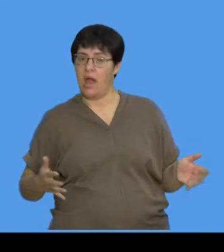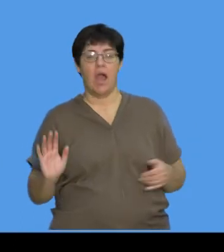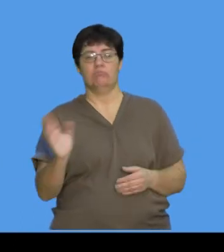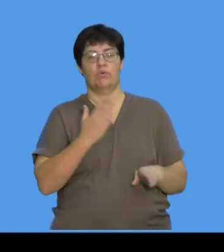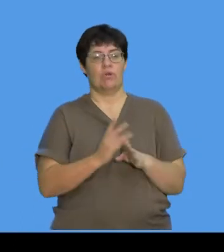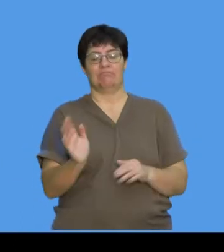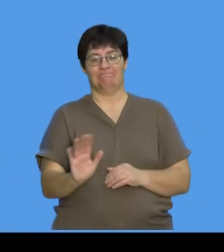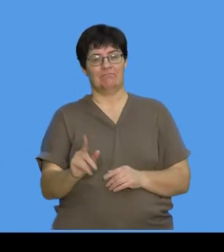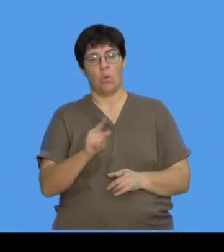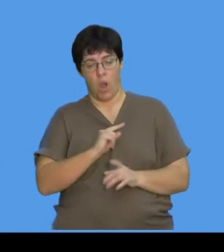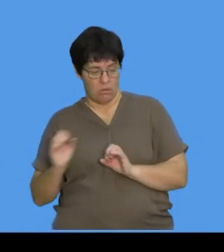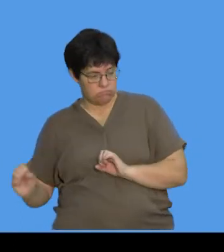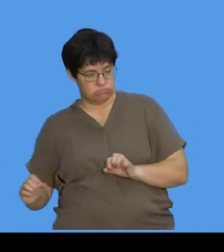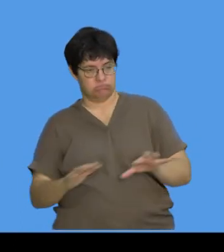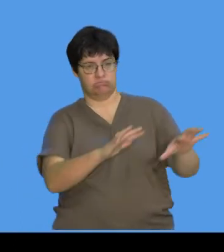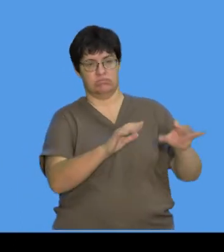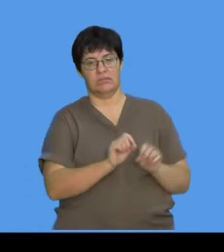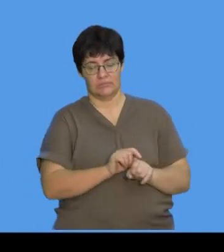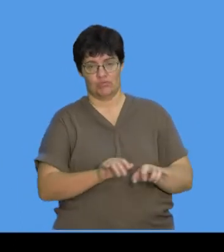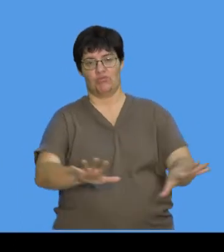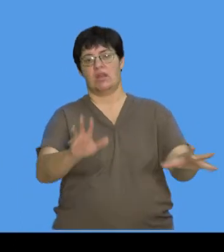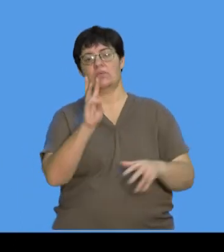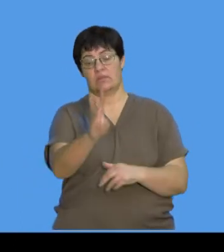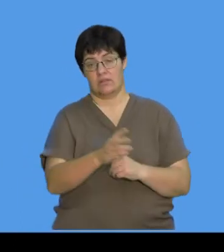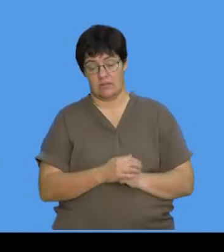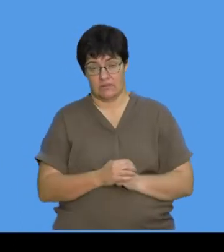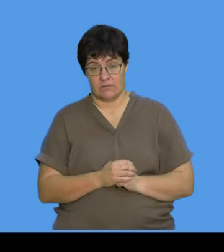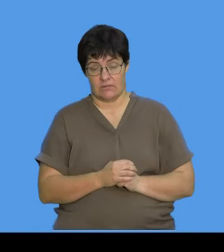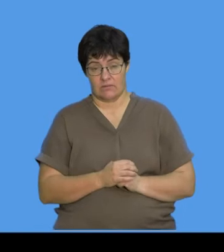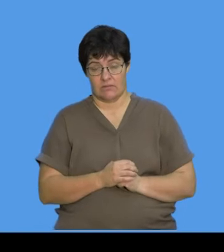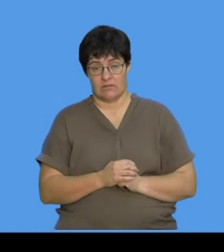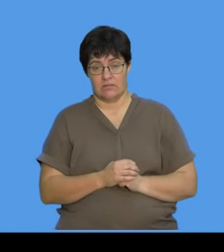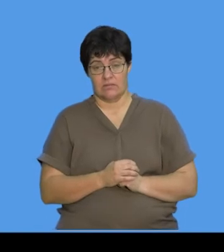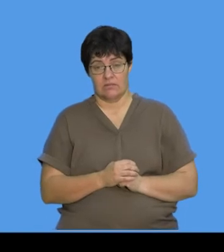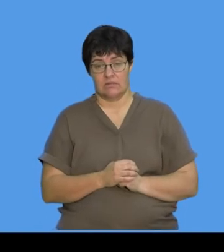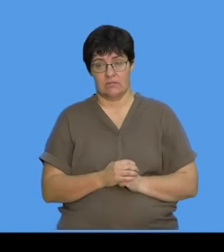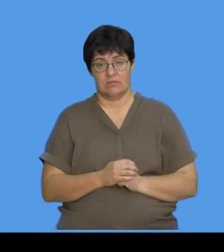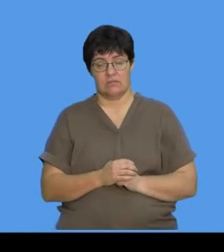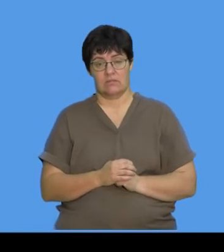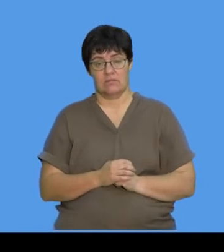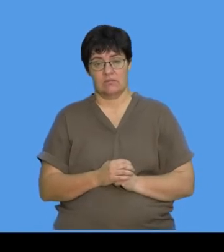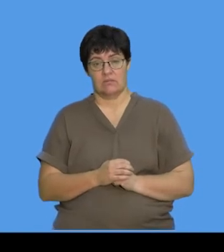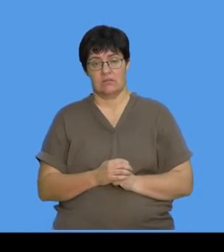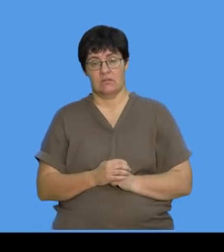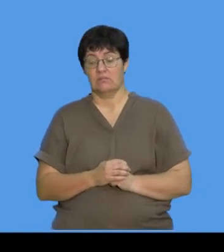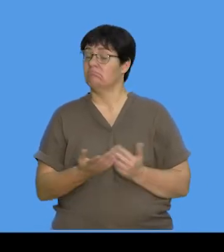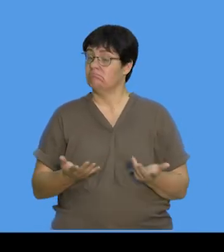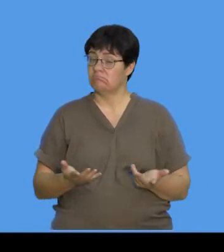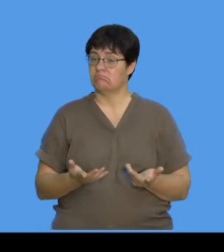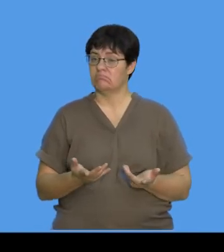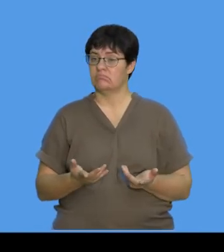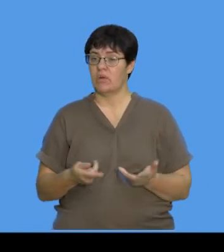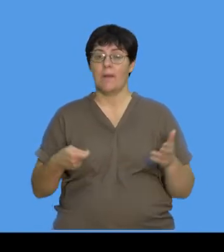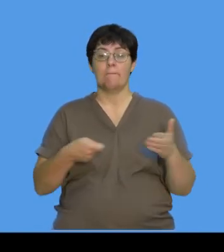wind, because that's going to, all right, make sure that it's going to spread. Also, interesting thing over there is,